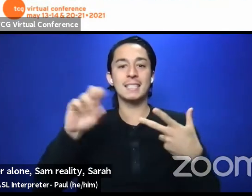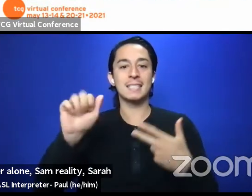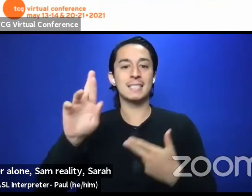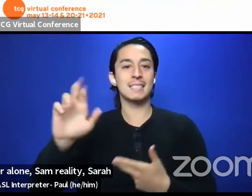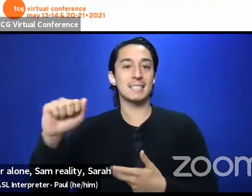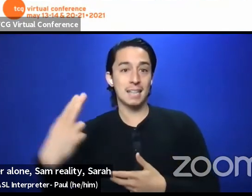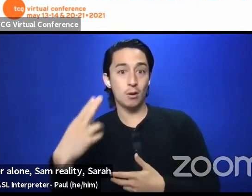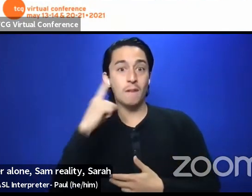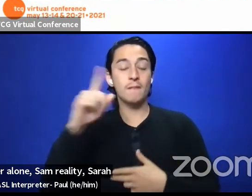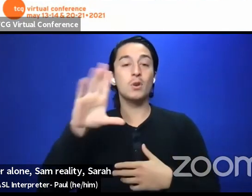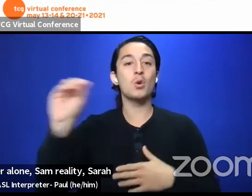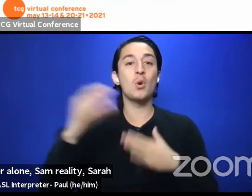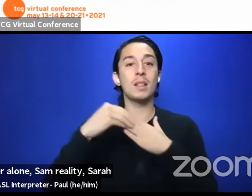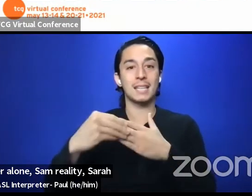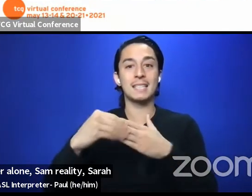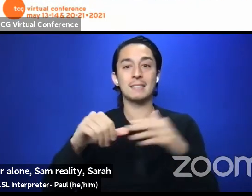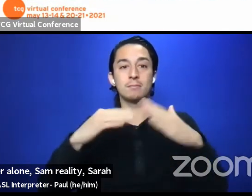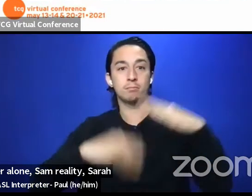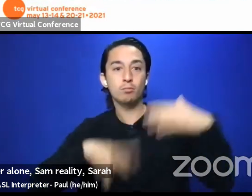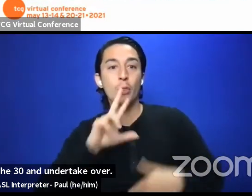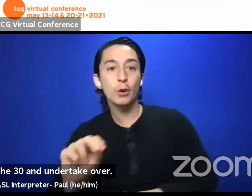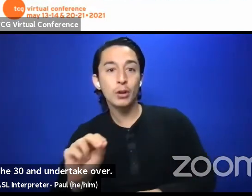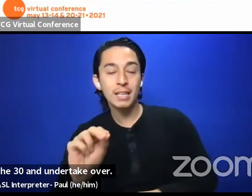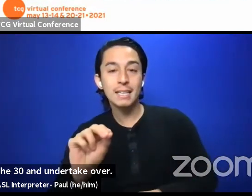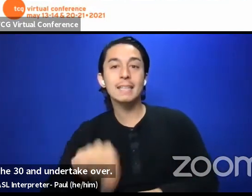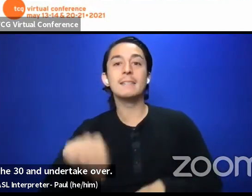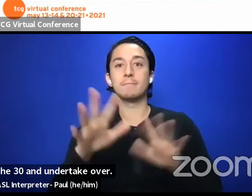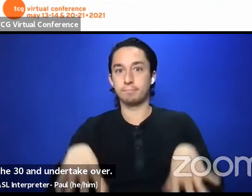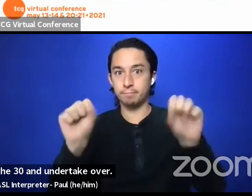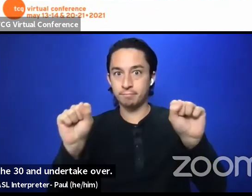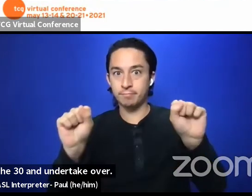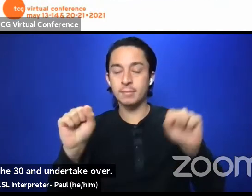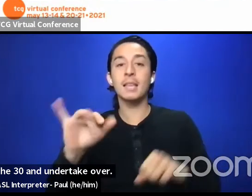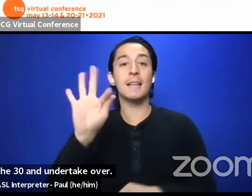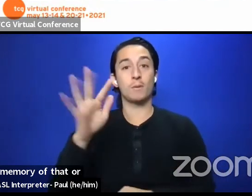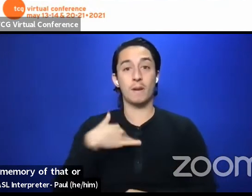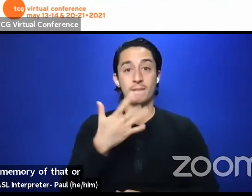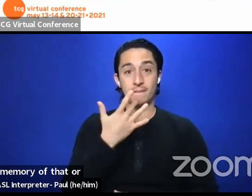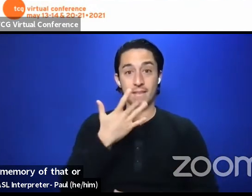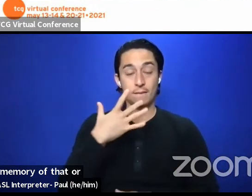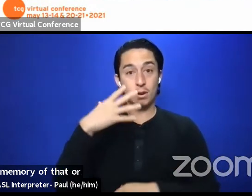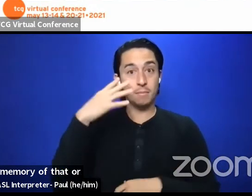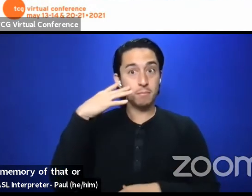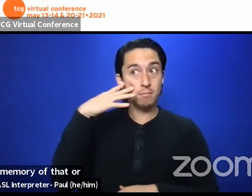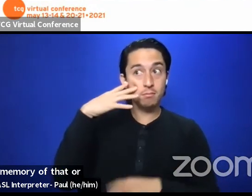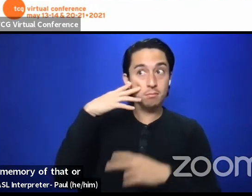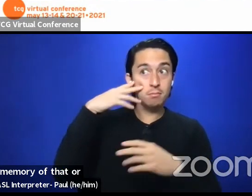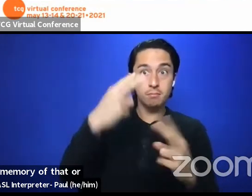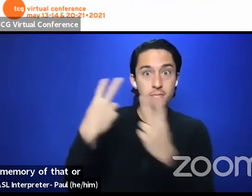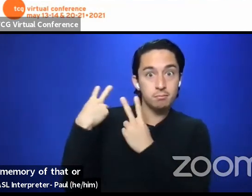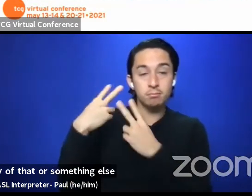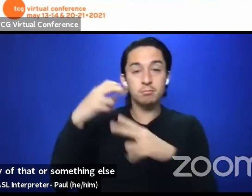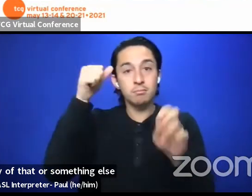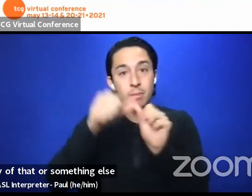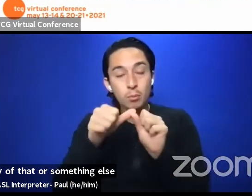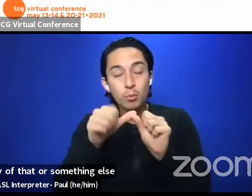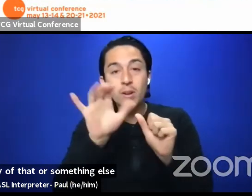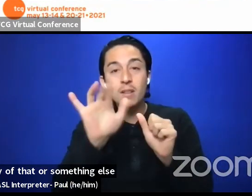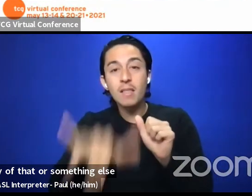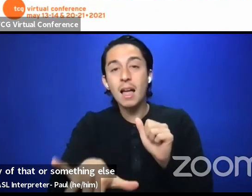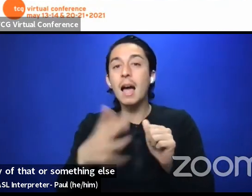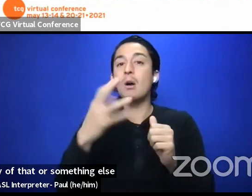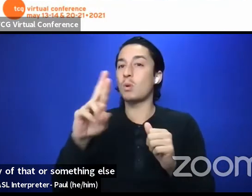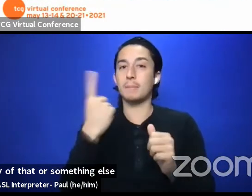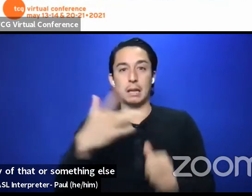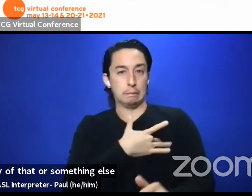-leading the 30 and under takeover. If you have a favorite memory of that or something else that resonated with you from last week, please feel